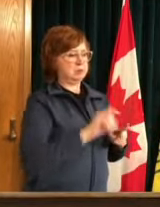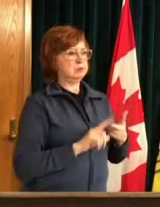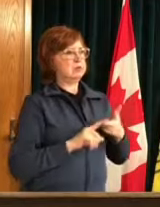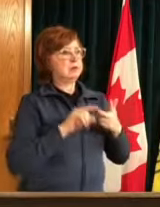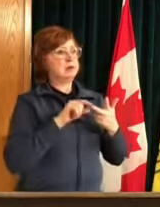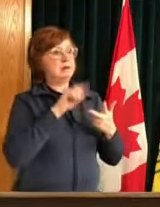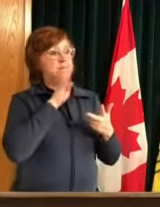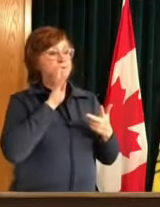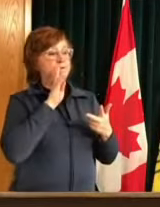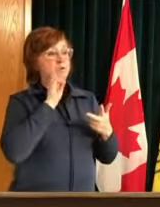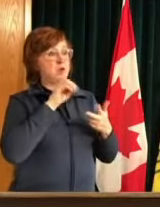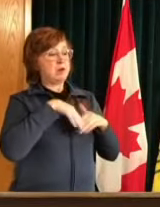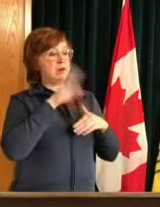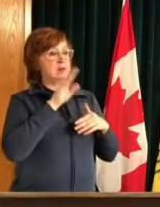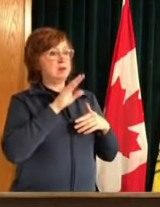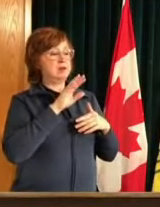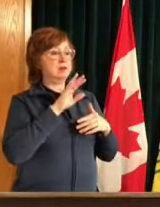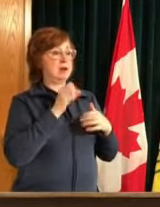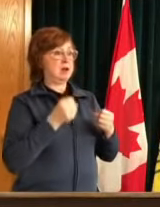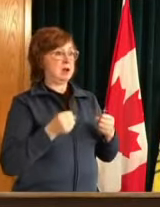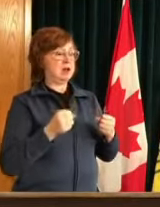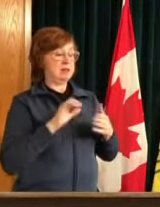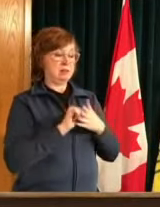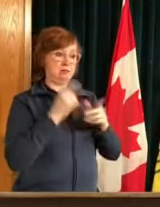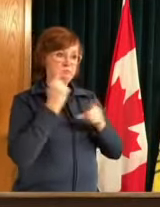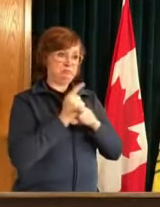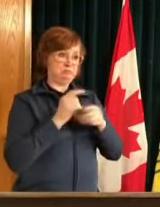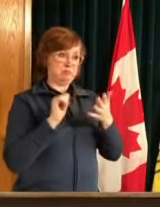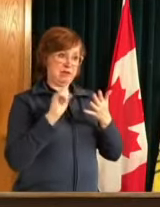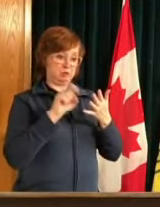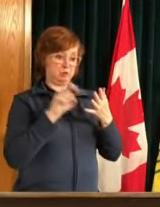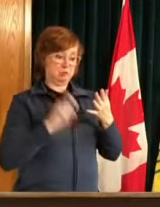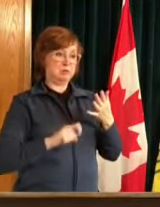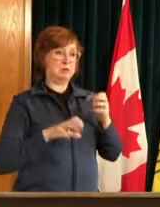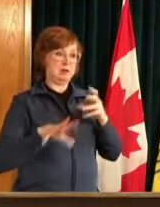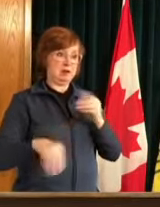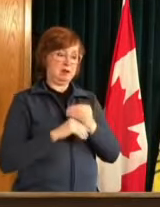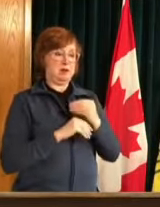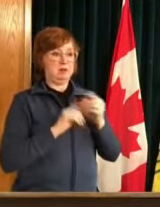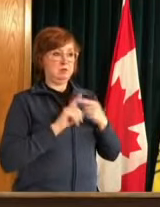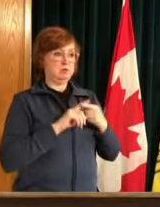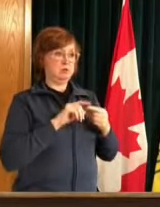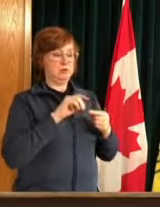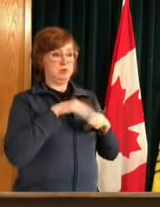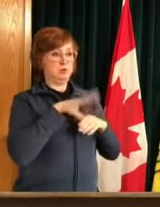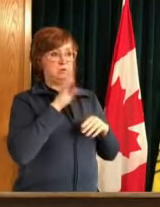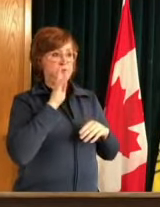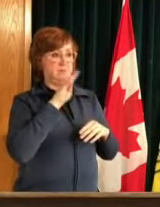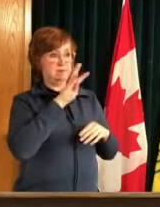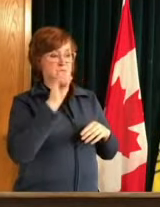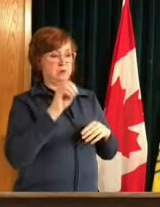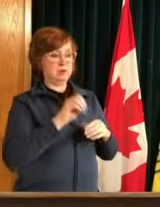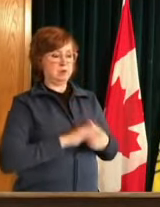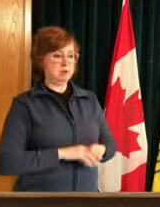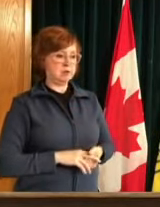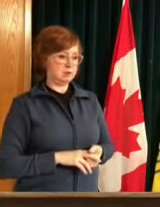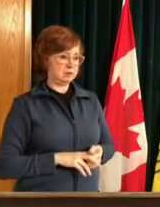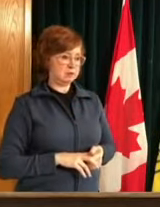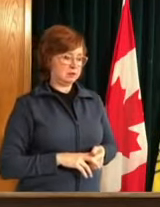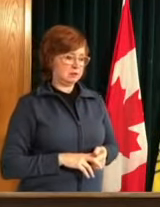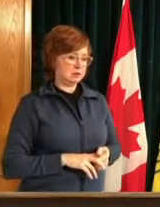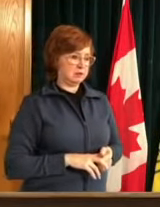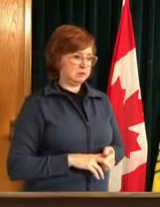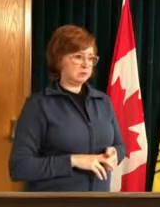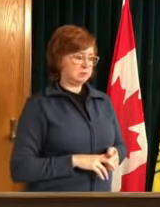conversation here today both in the way of of astrazeneca now being uh available for those folks 40 and older as well as